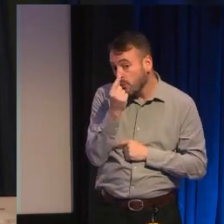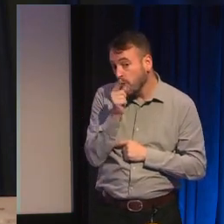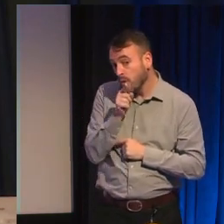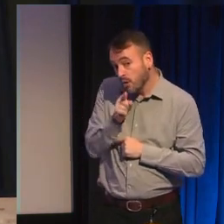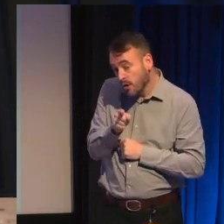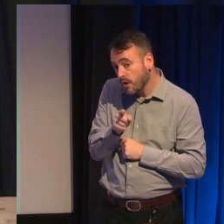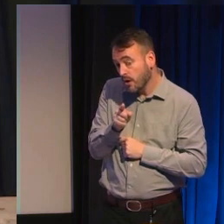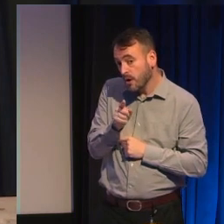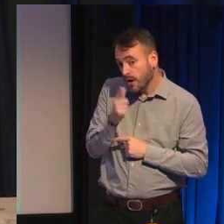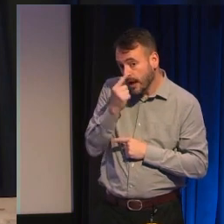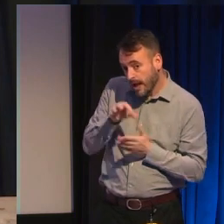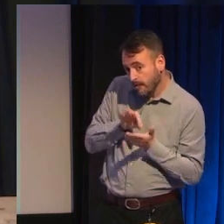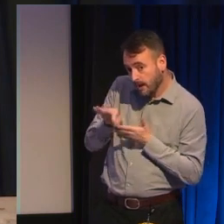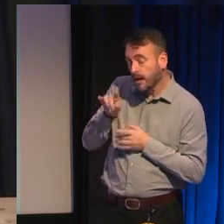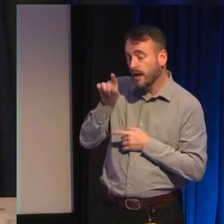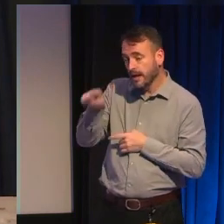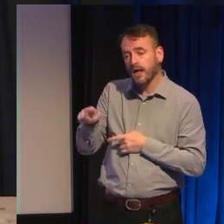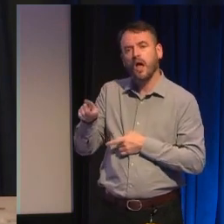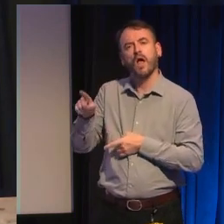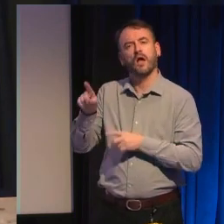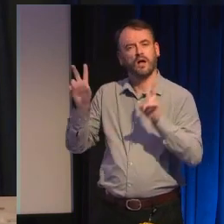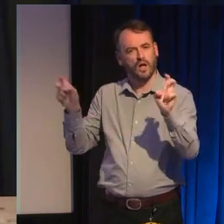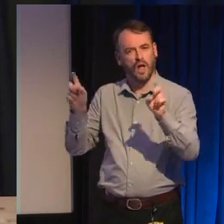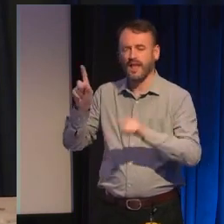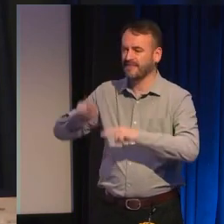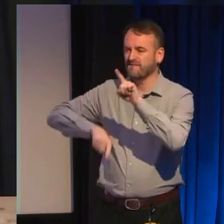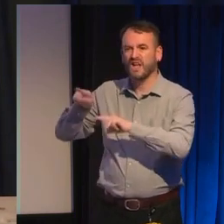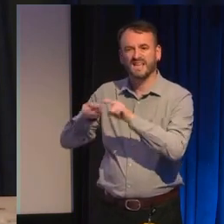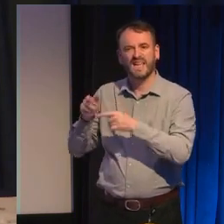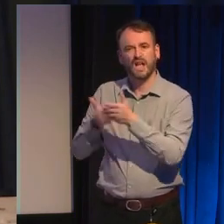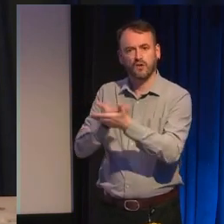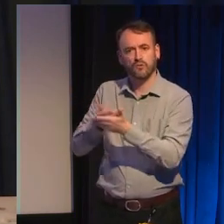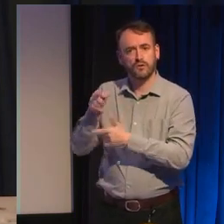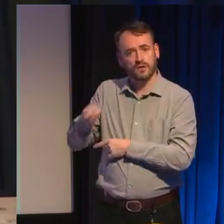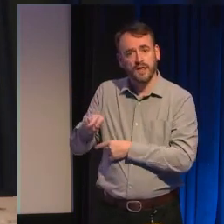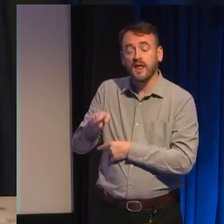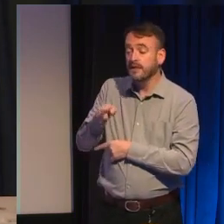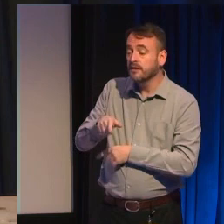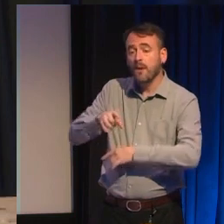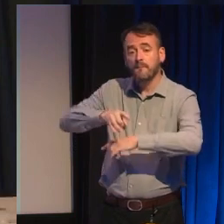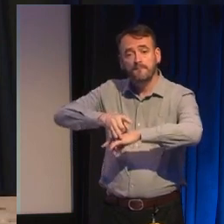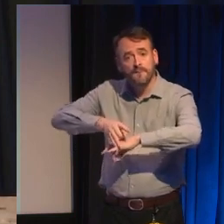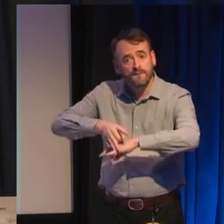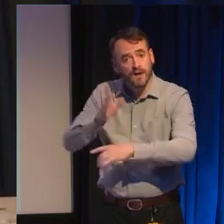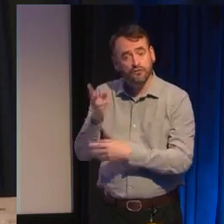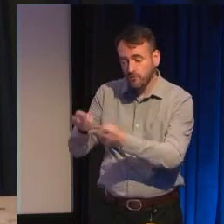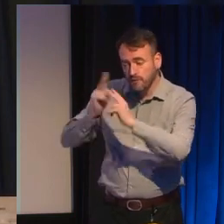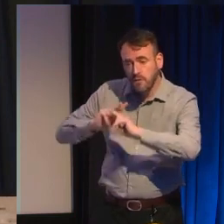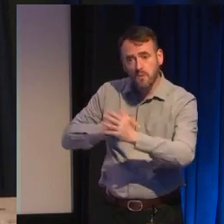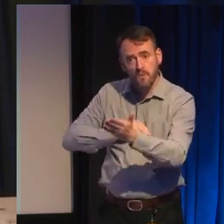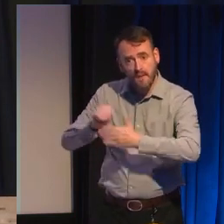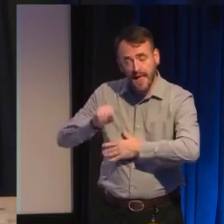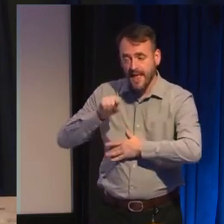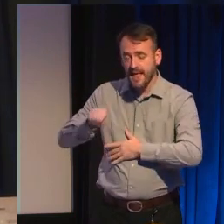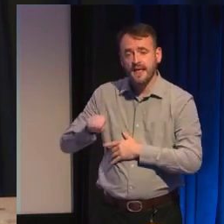on a diversity consultant and these are professional paid reviewers who can assess the way marginalized identities and